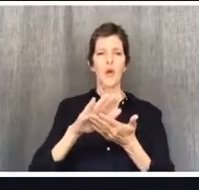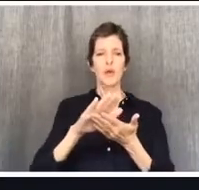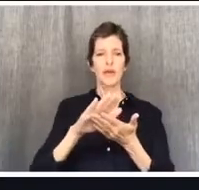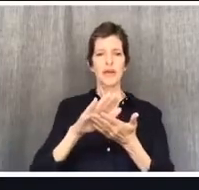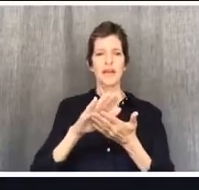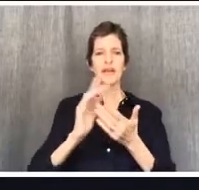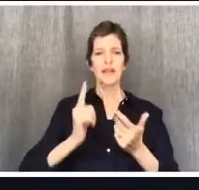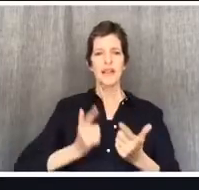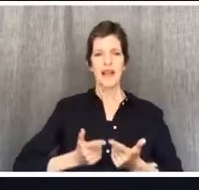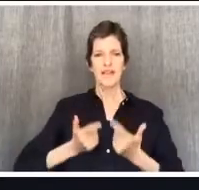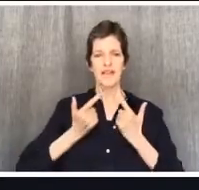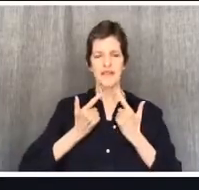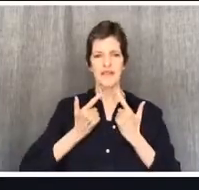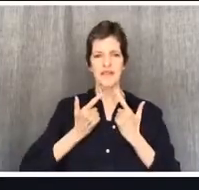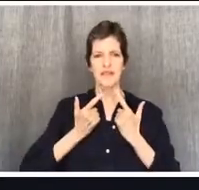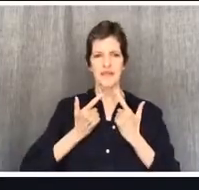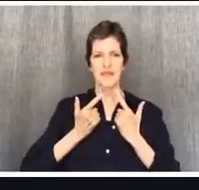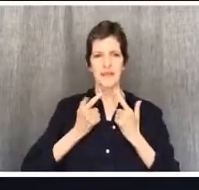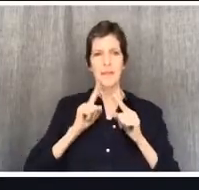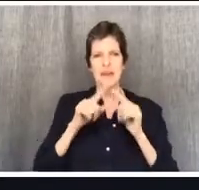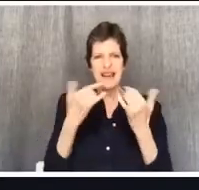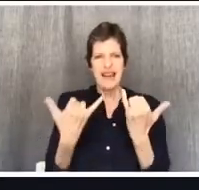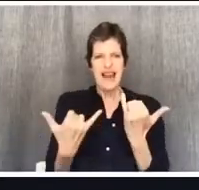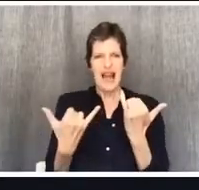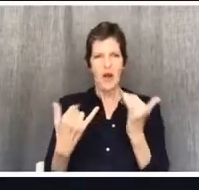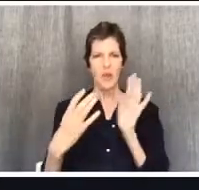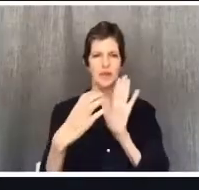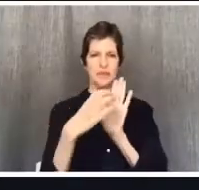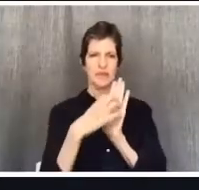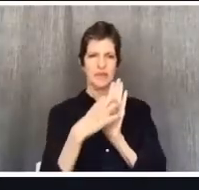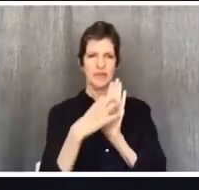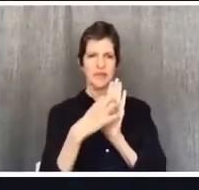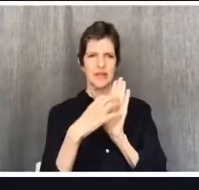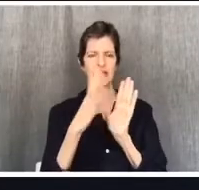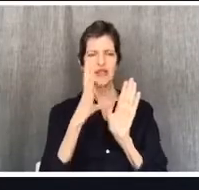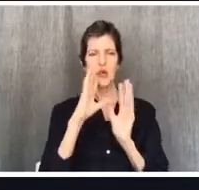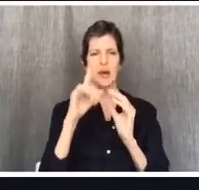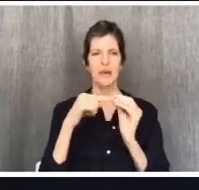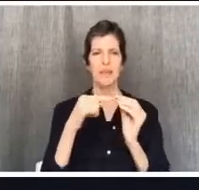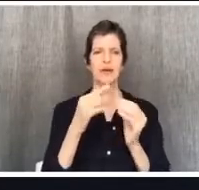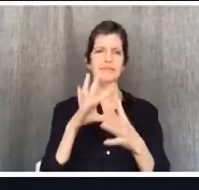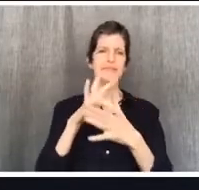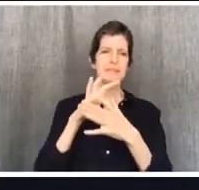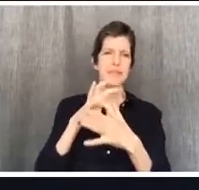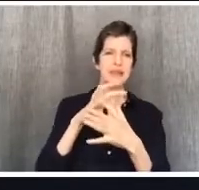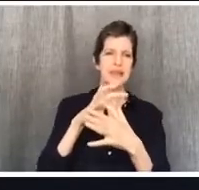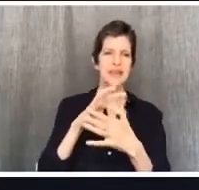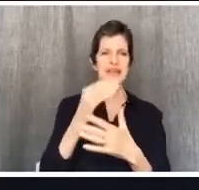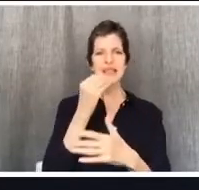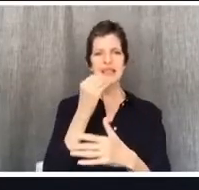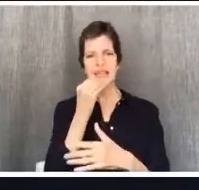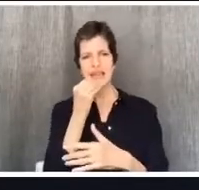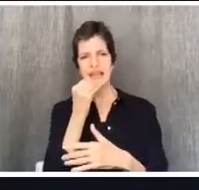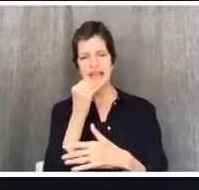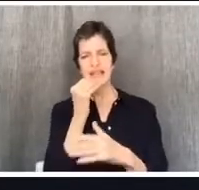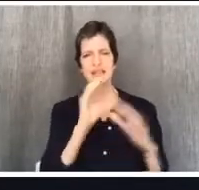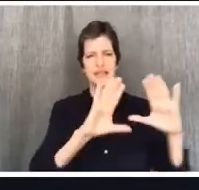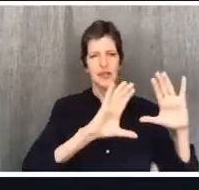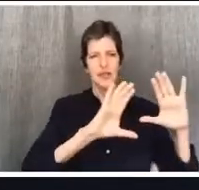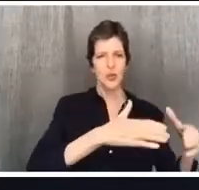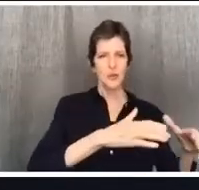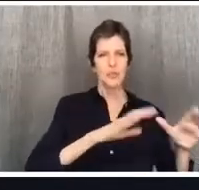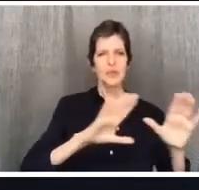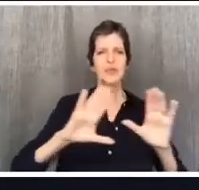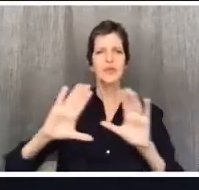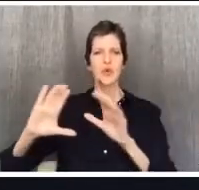on specifically the issue of eating meat in particular context, not from the angle of what is wrong and what is right. That still matters. He's